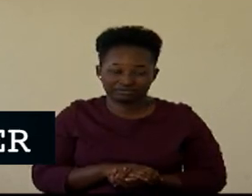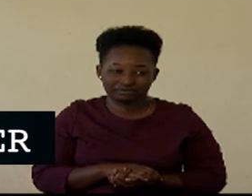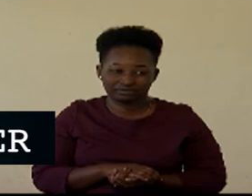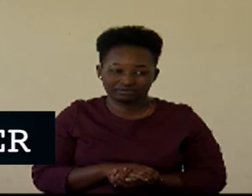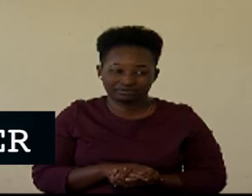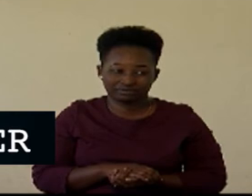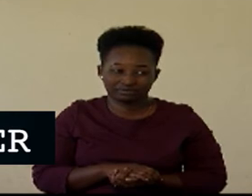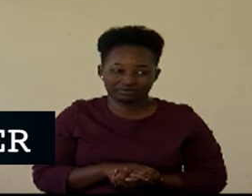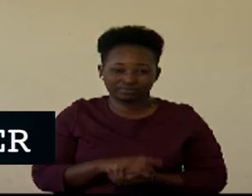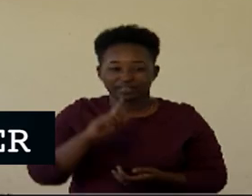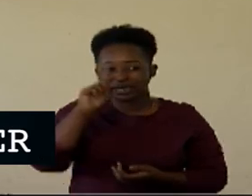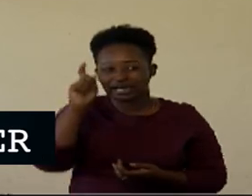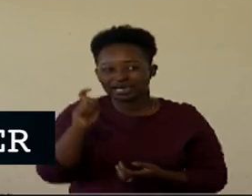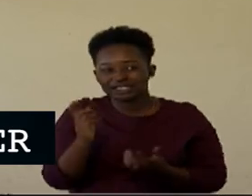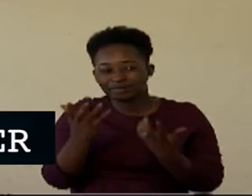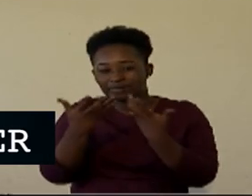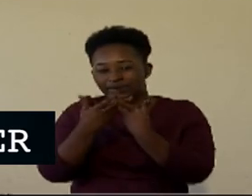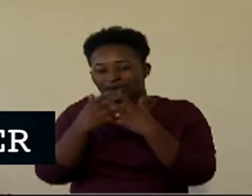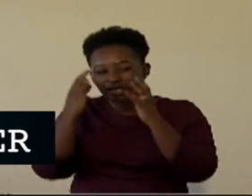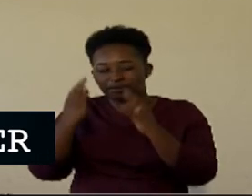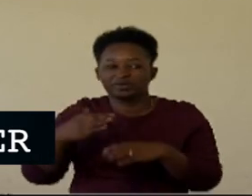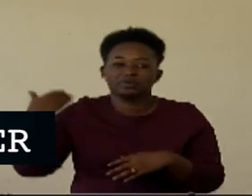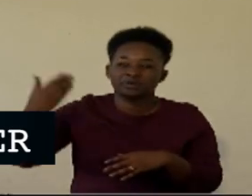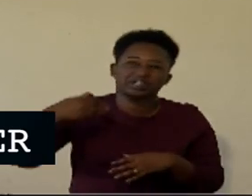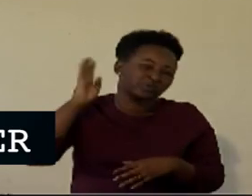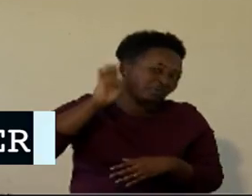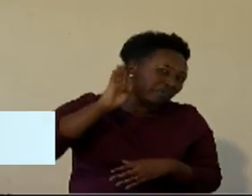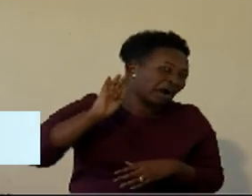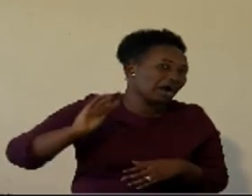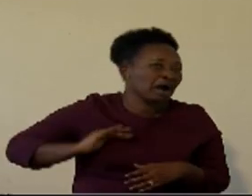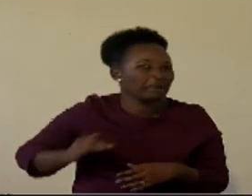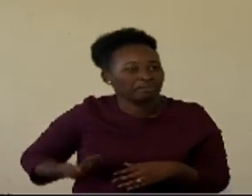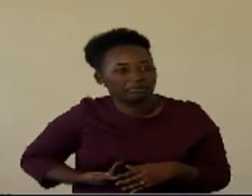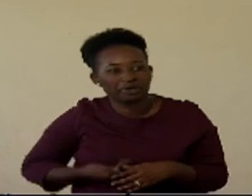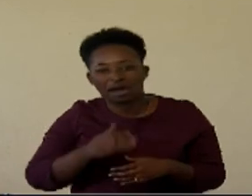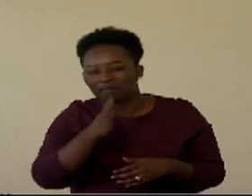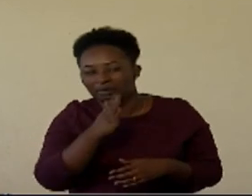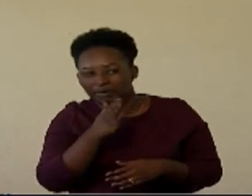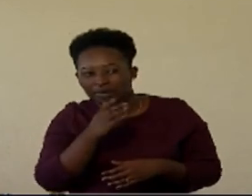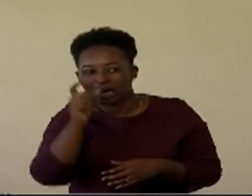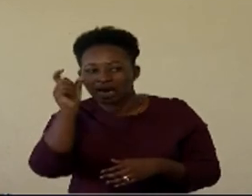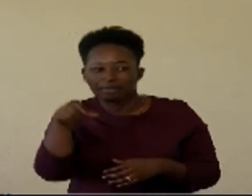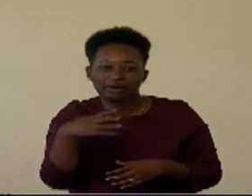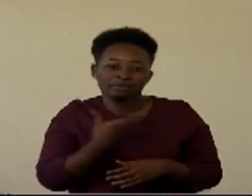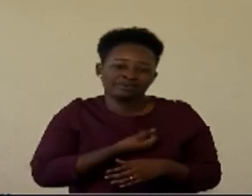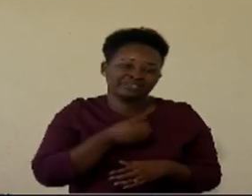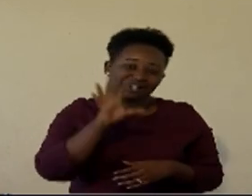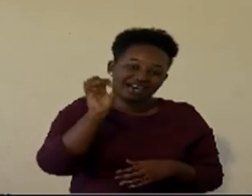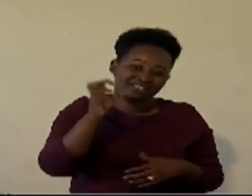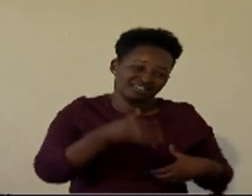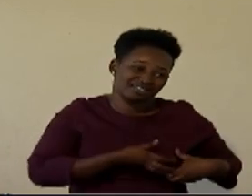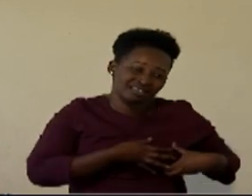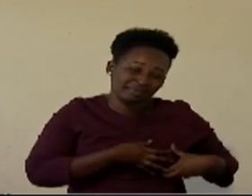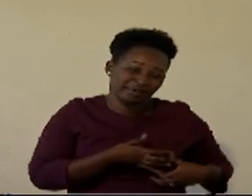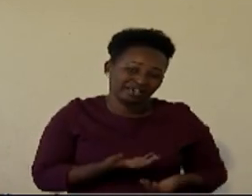can this link us to what we have always heard about mothers and other people having some forms of breast cancer